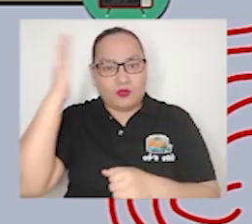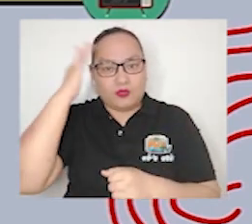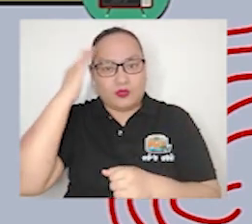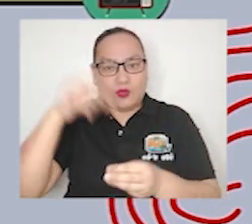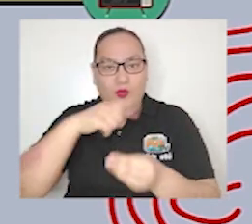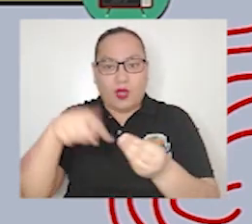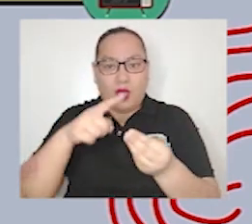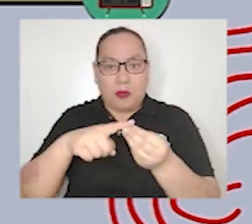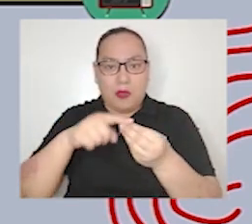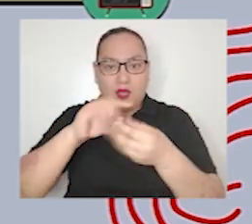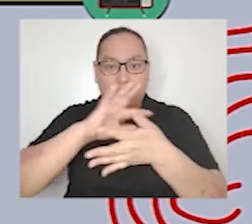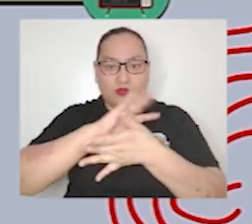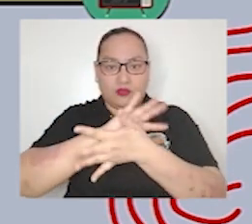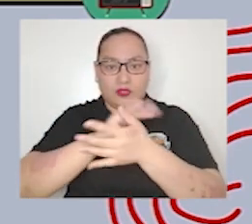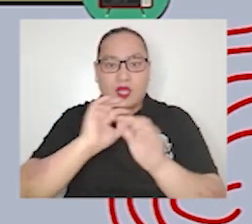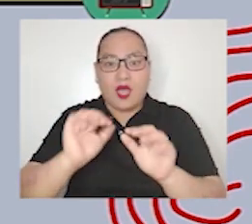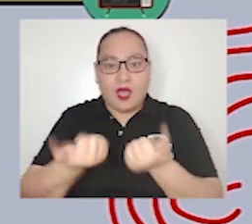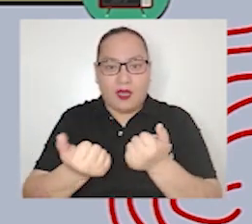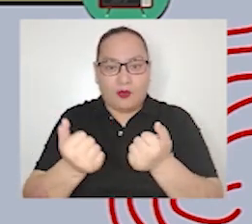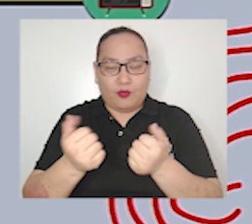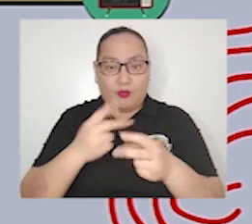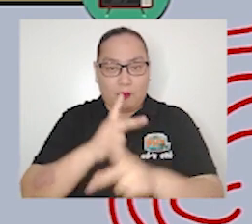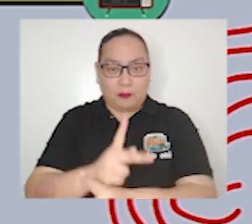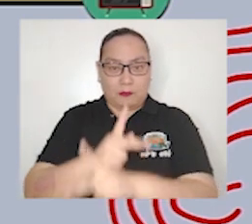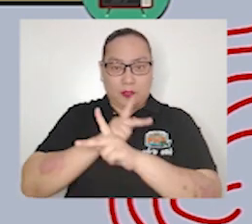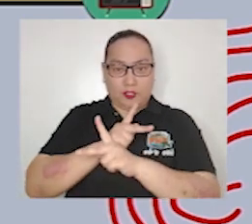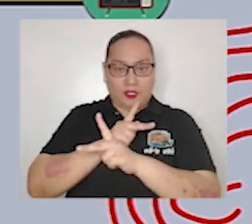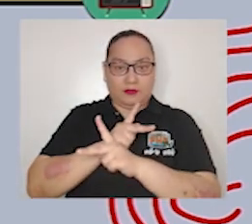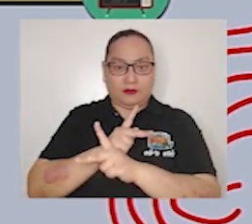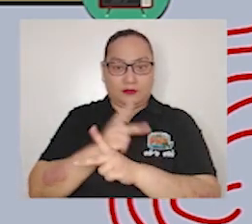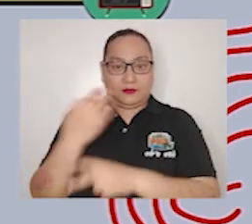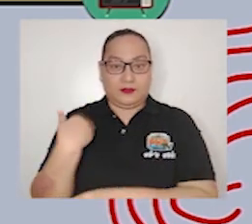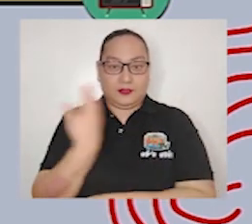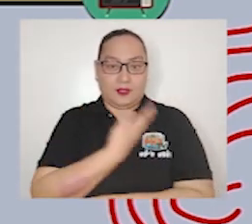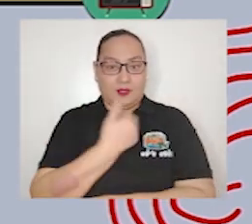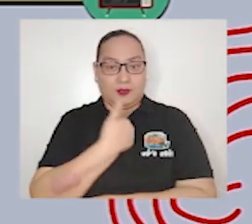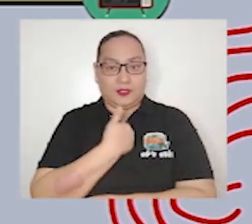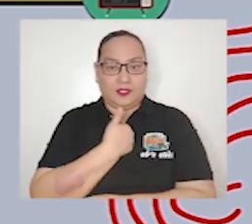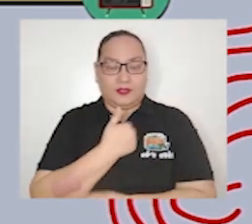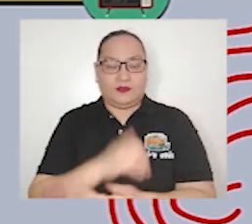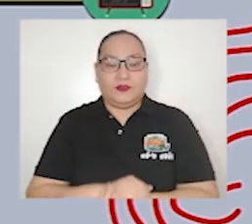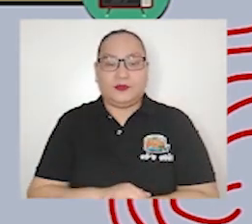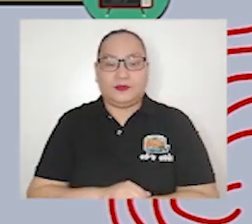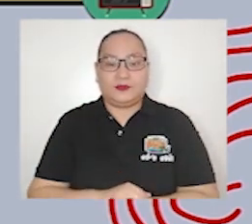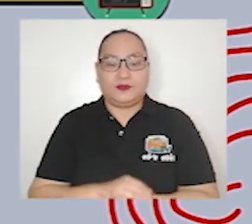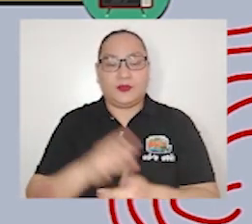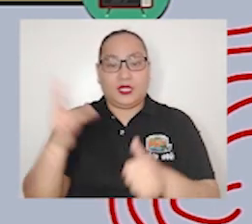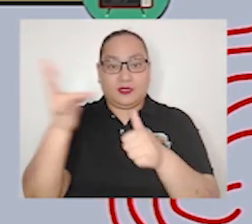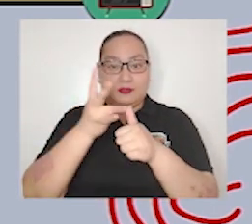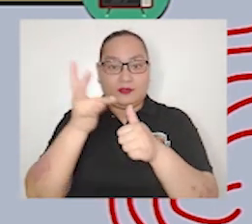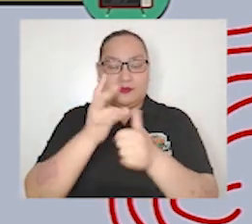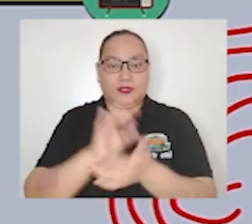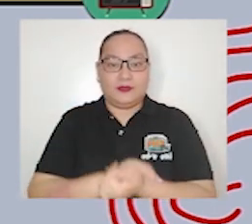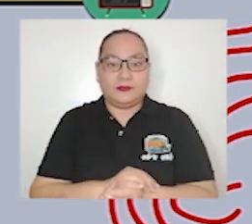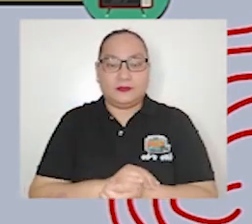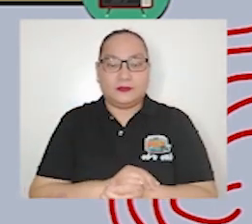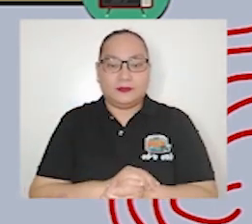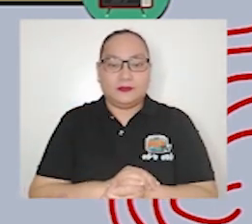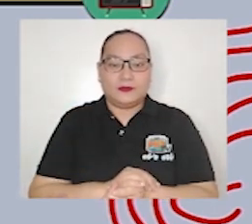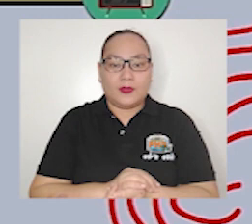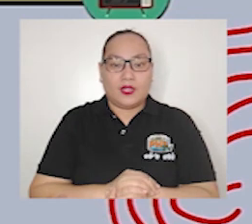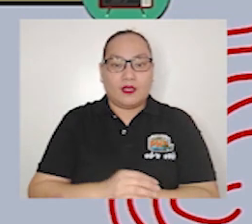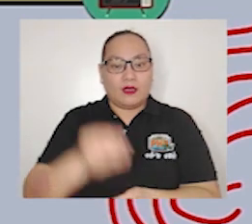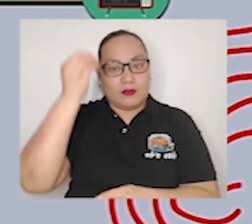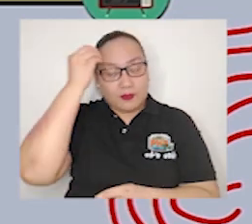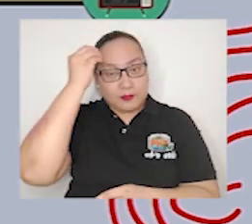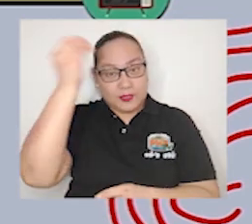number seven of the functions of journalism is the opinion for motives this means